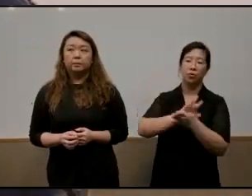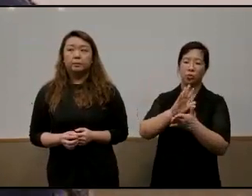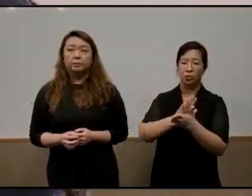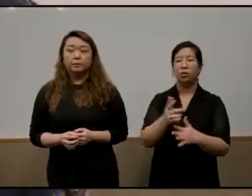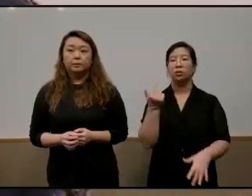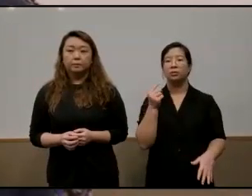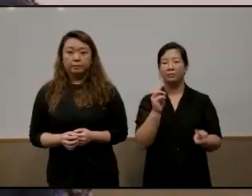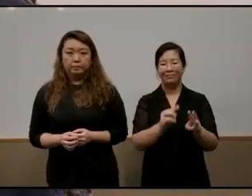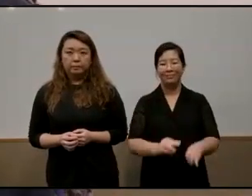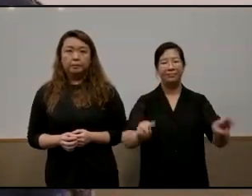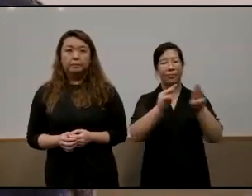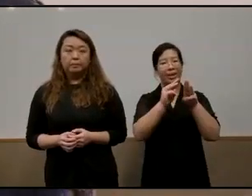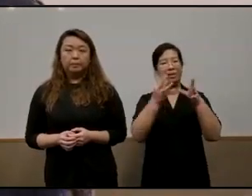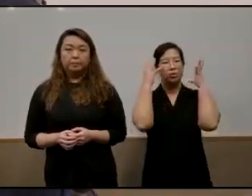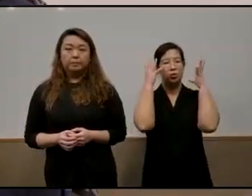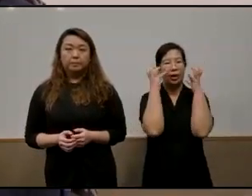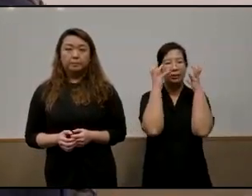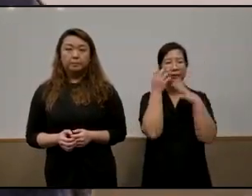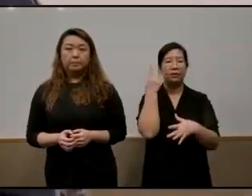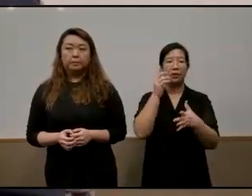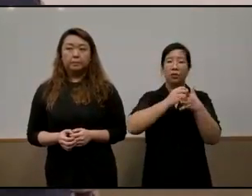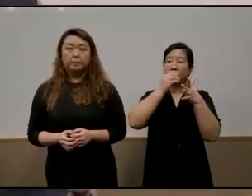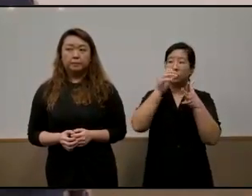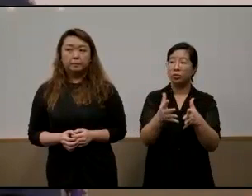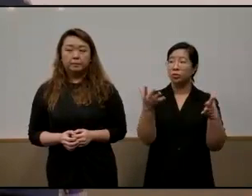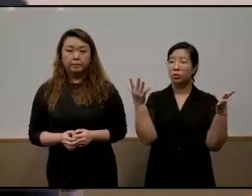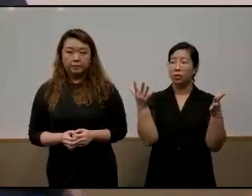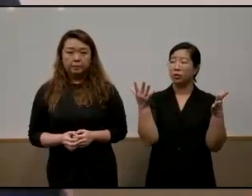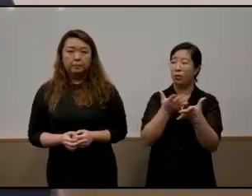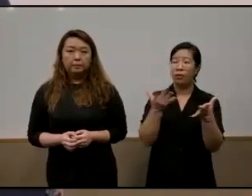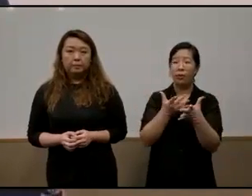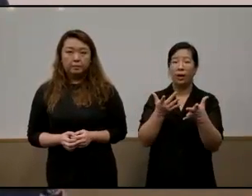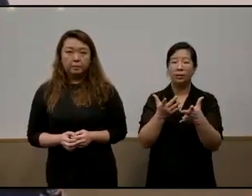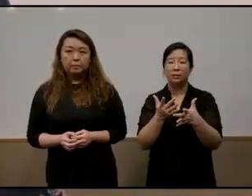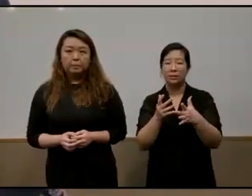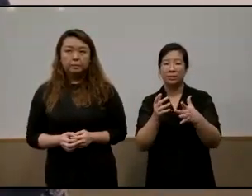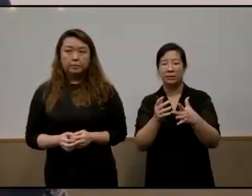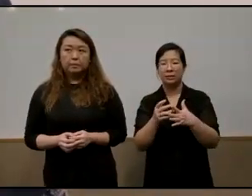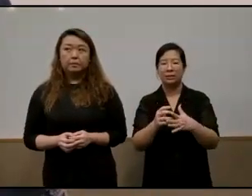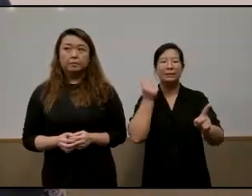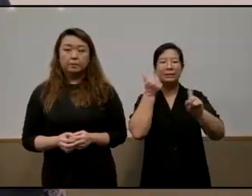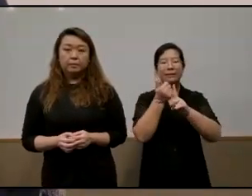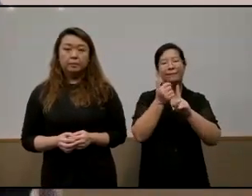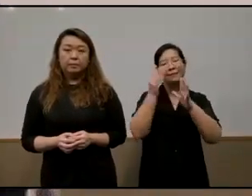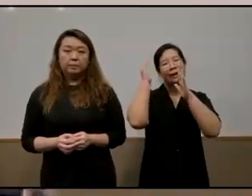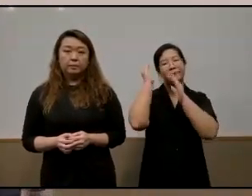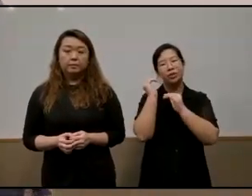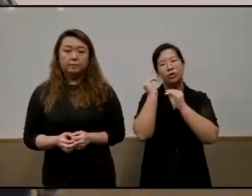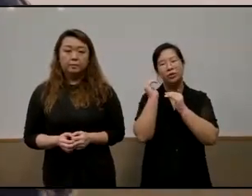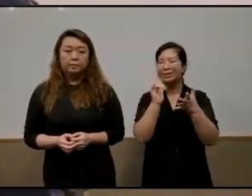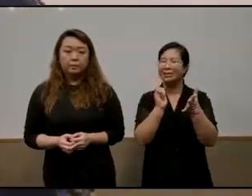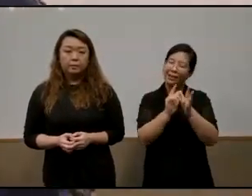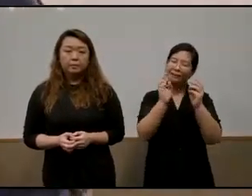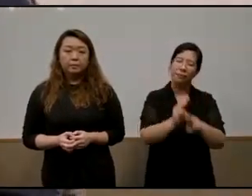stresses of uh for for for the students in in p5 are really their self-expectation that is the main